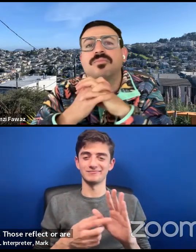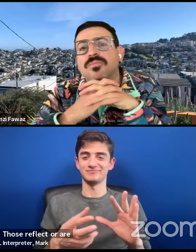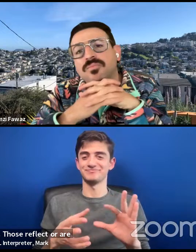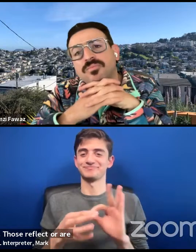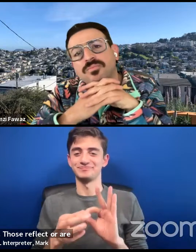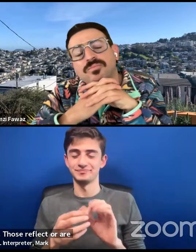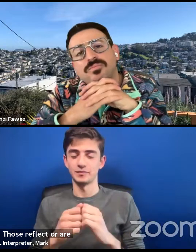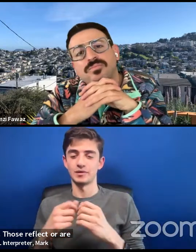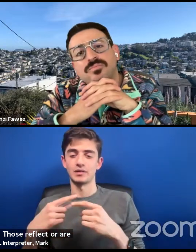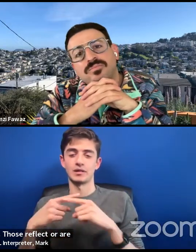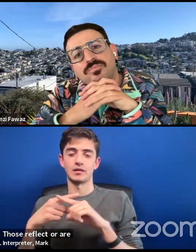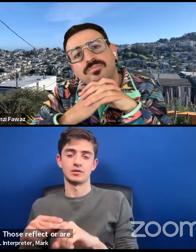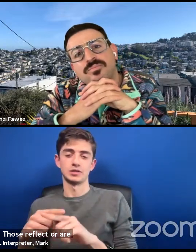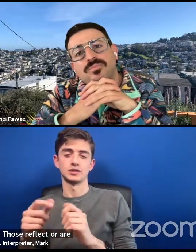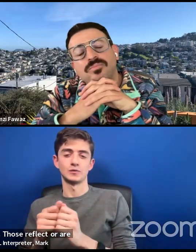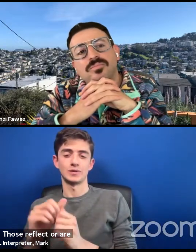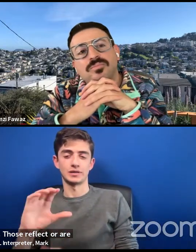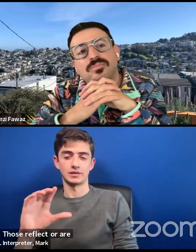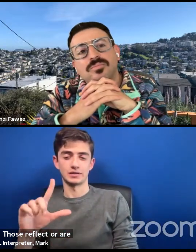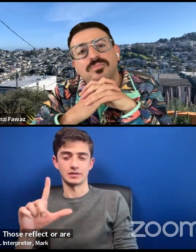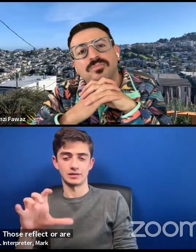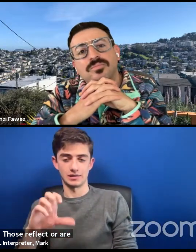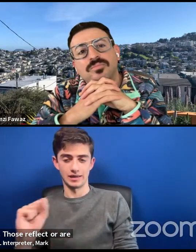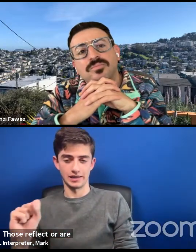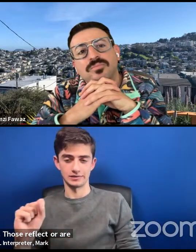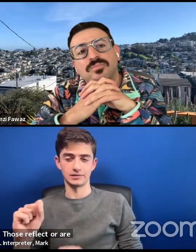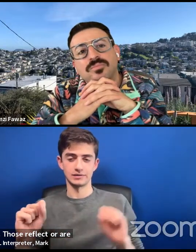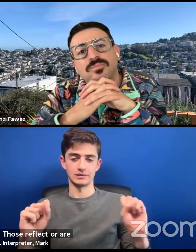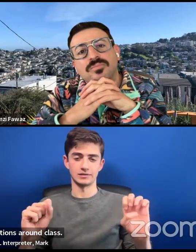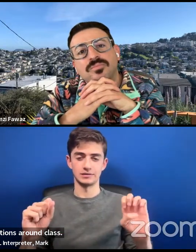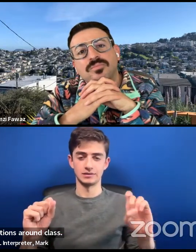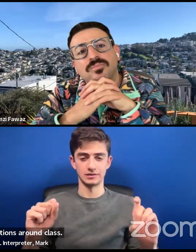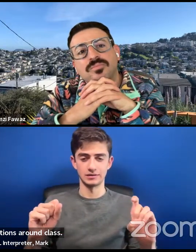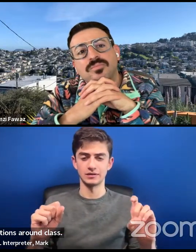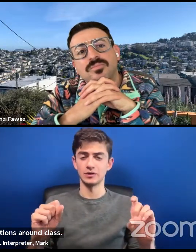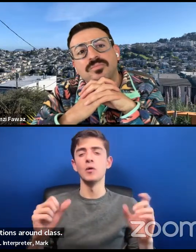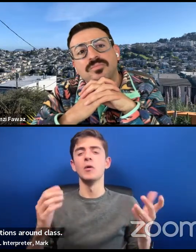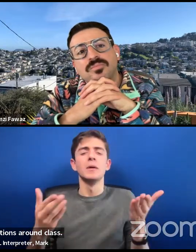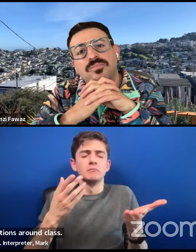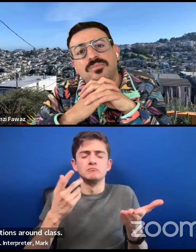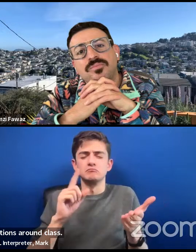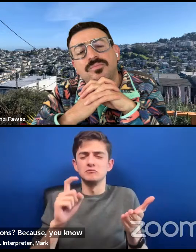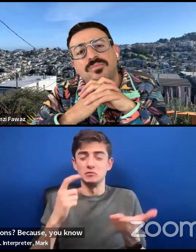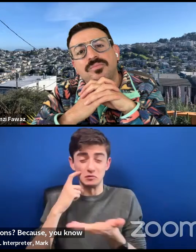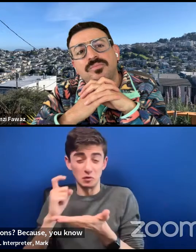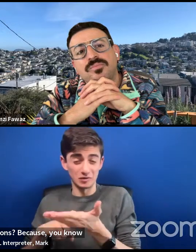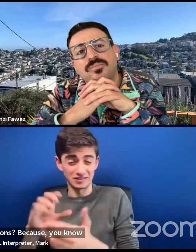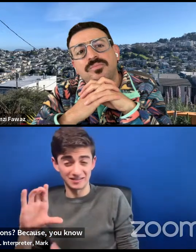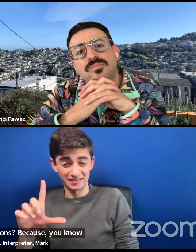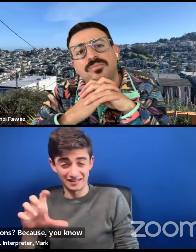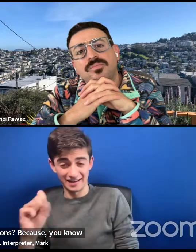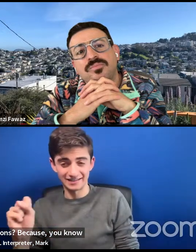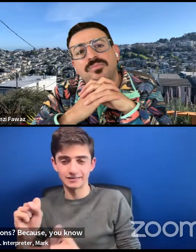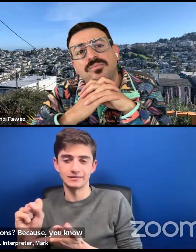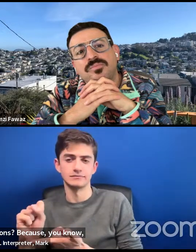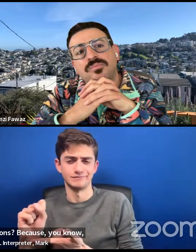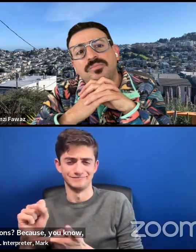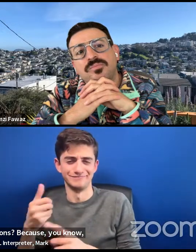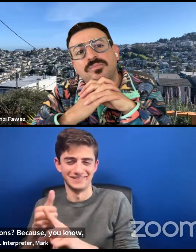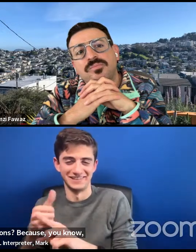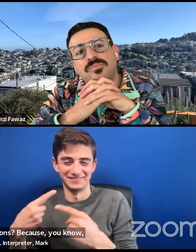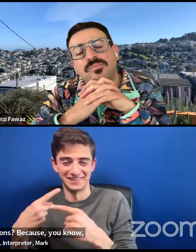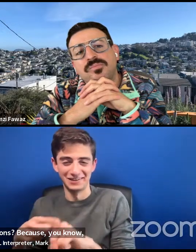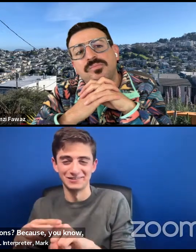around class, um, or did you see class contradictions? Because, you know, what is class, if not a contradiction, you know,